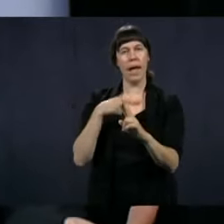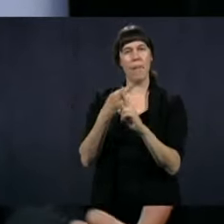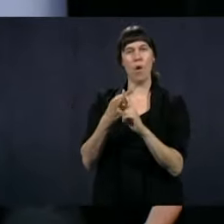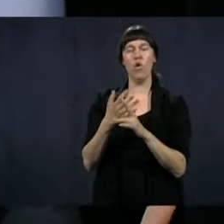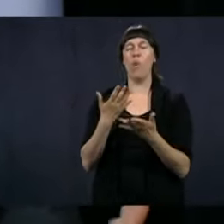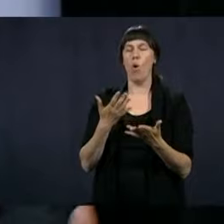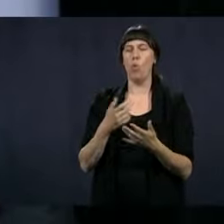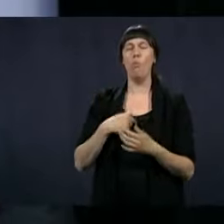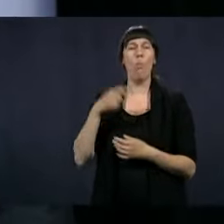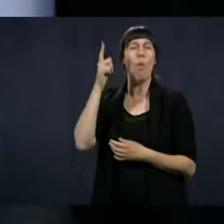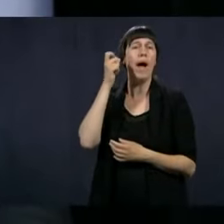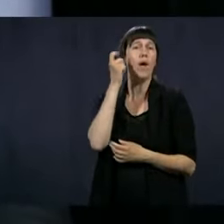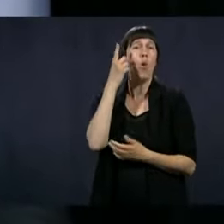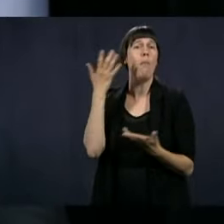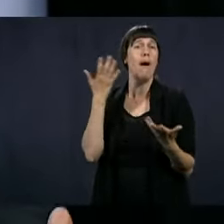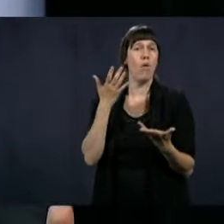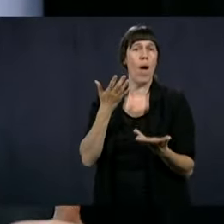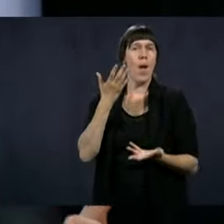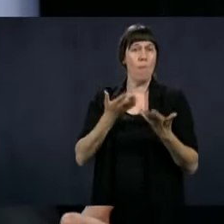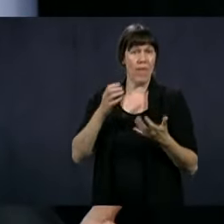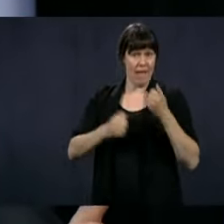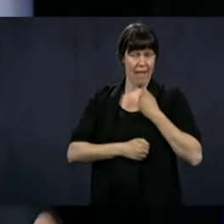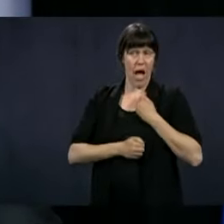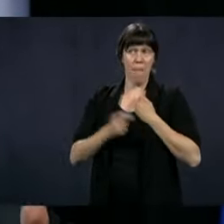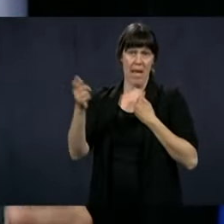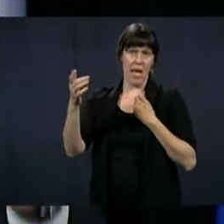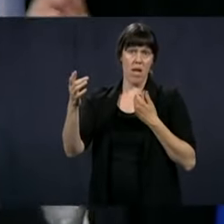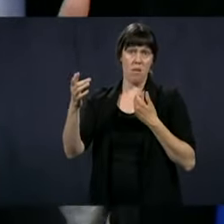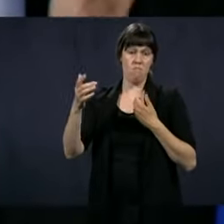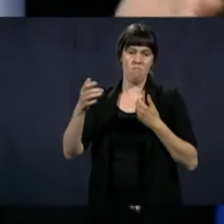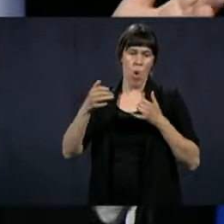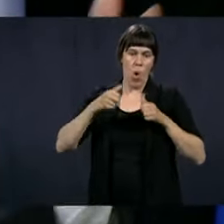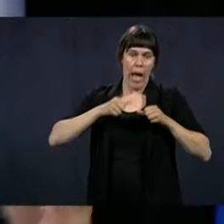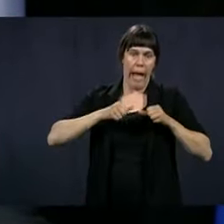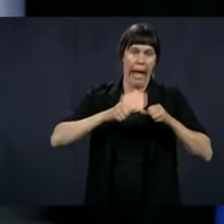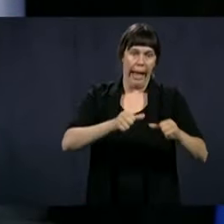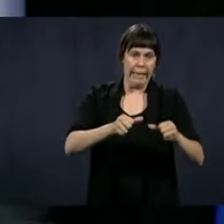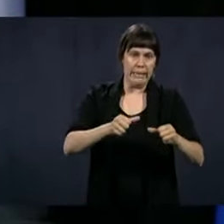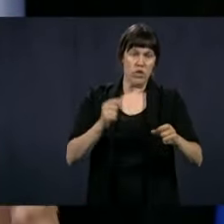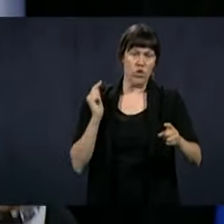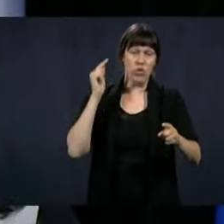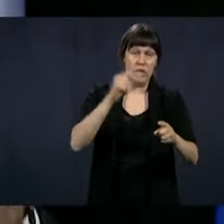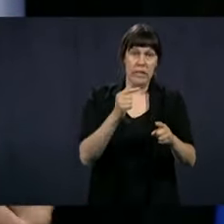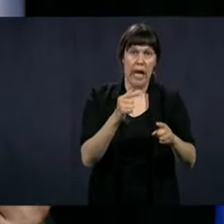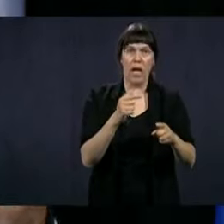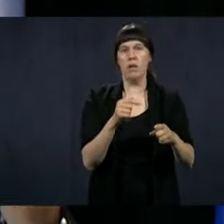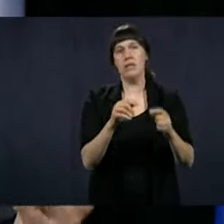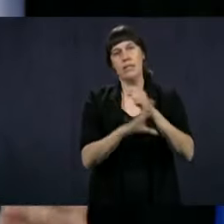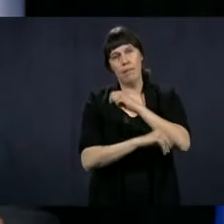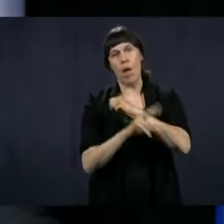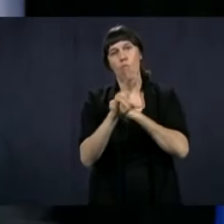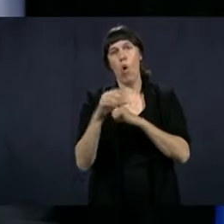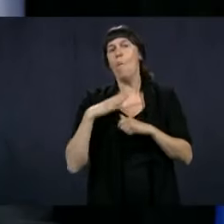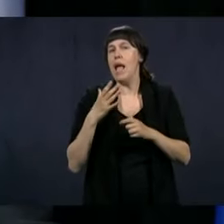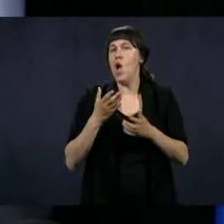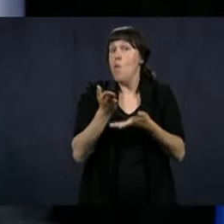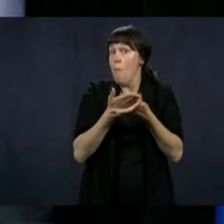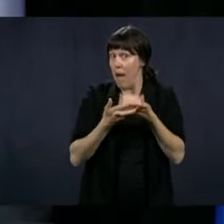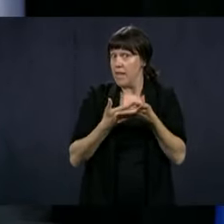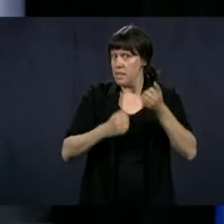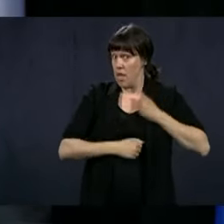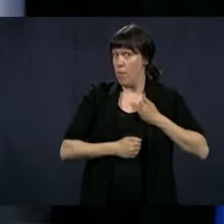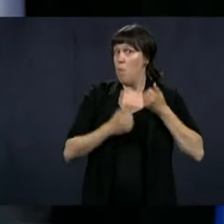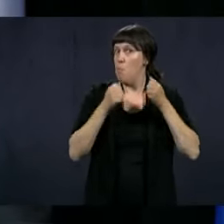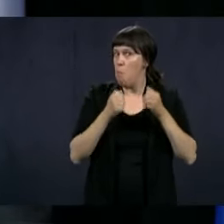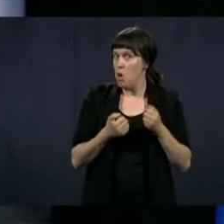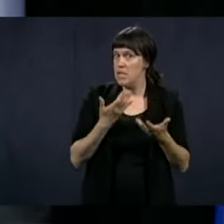reduce the numbers, so we might still have some of them that would stay in the longer term. And so in the middle term, if you will, I have